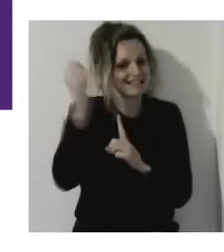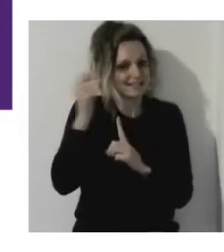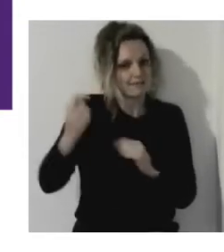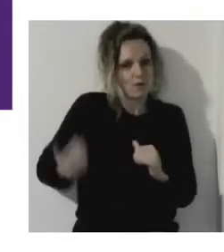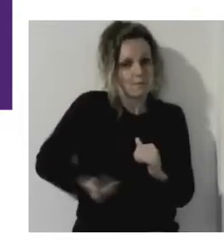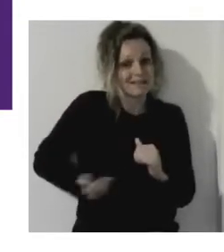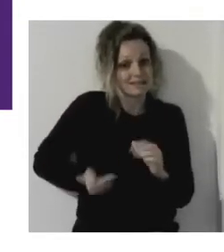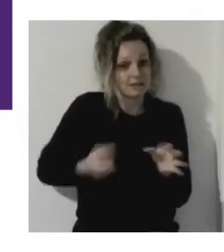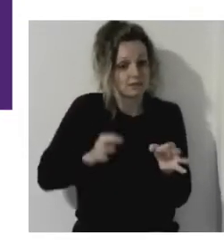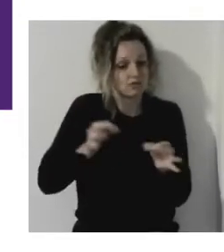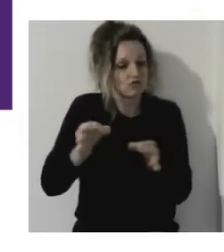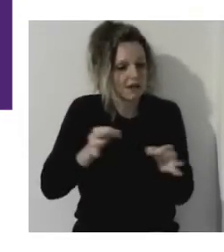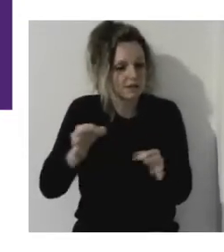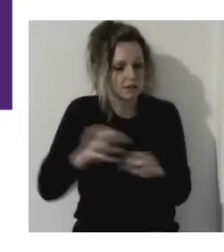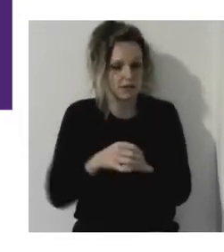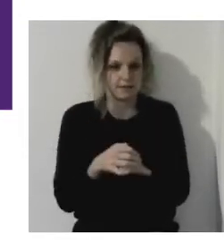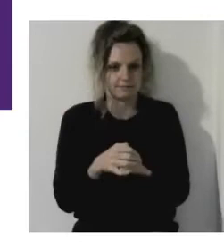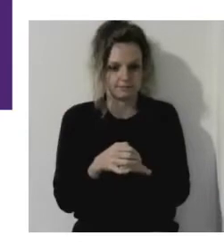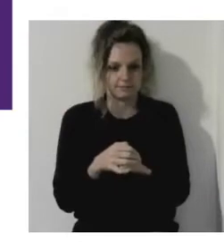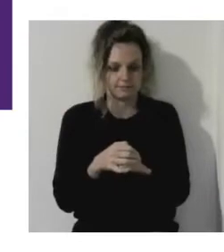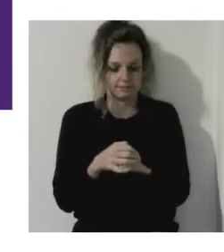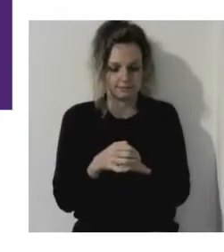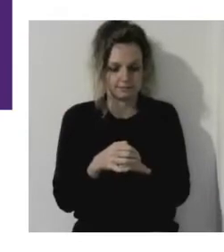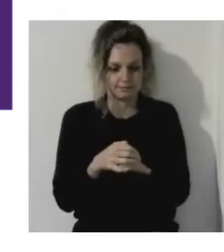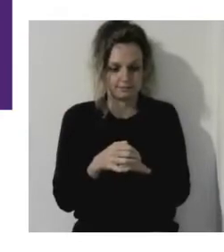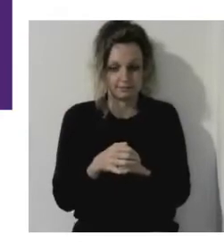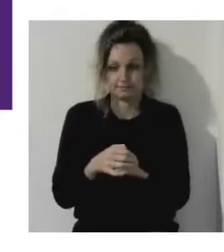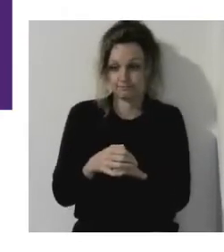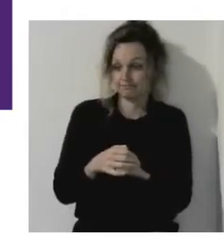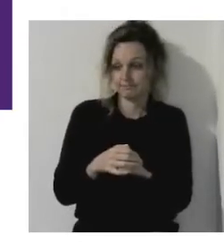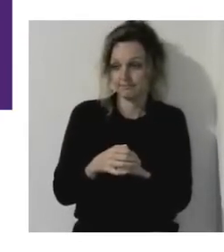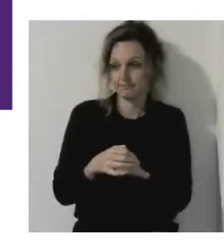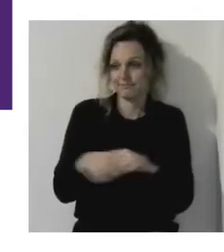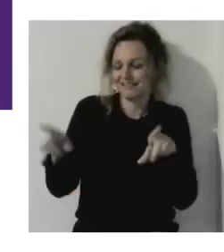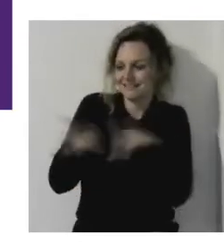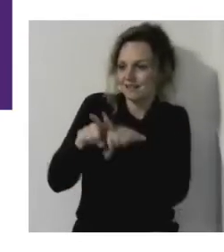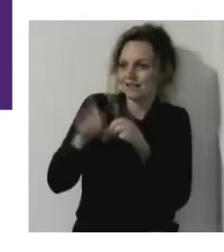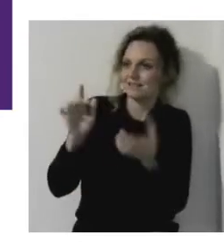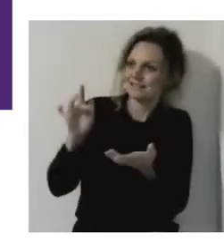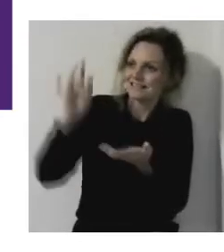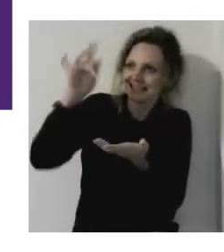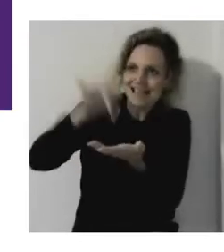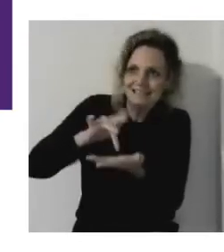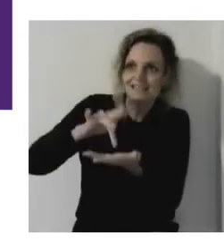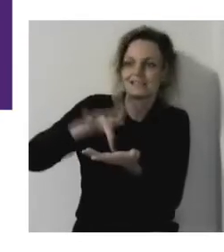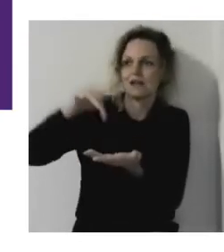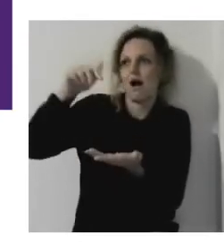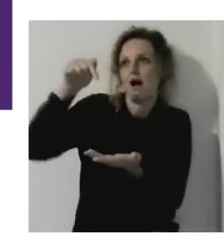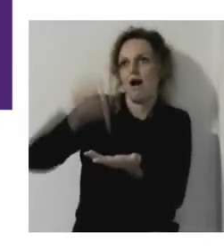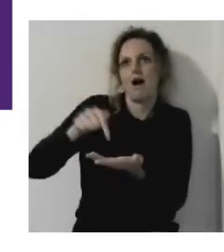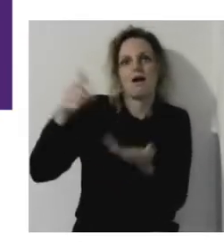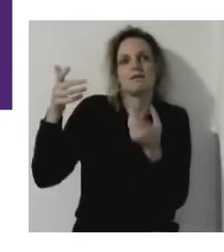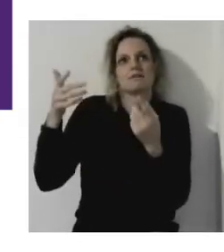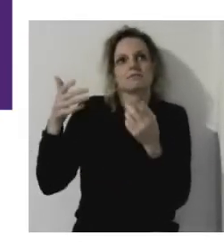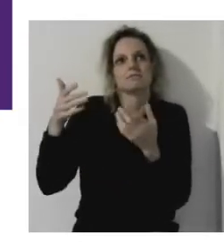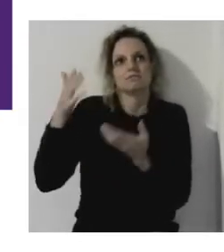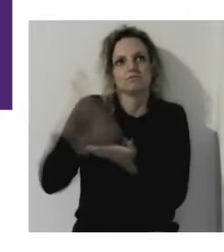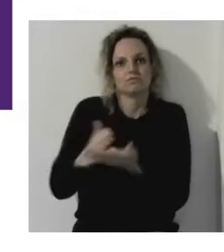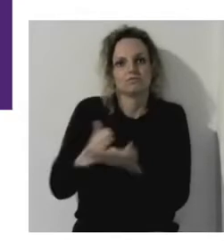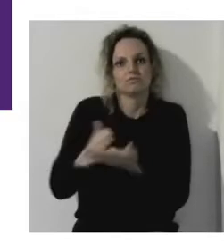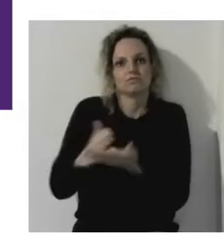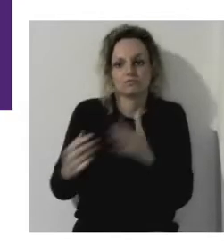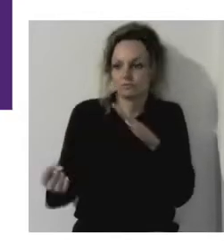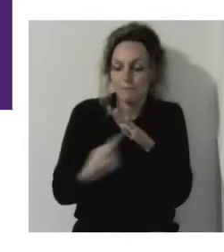it's almost like a center of gravity. I feel inclusive design, it's, you know, it's a little bit